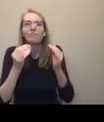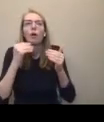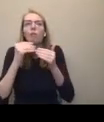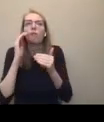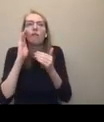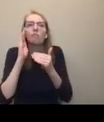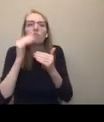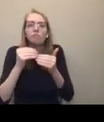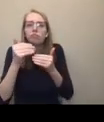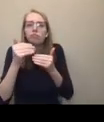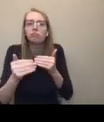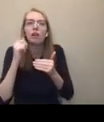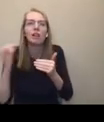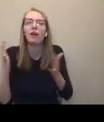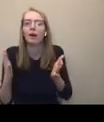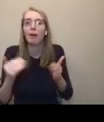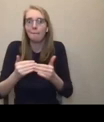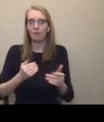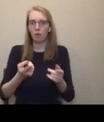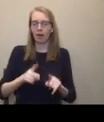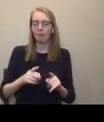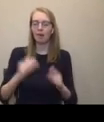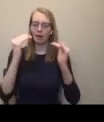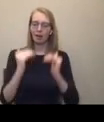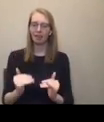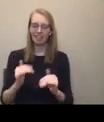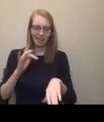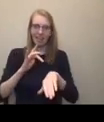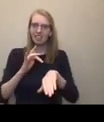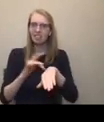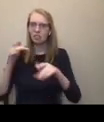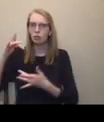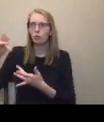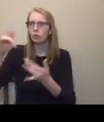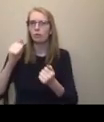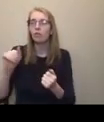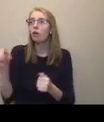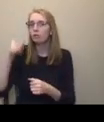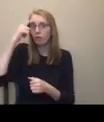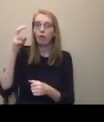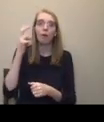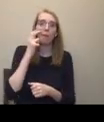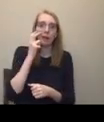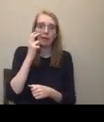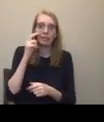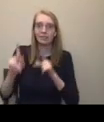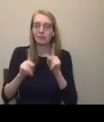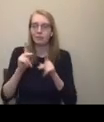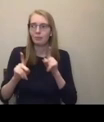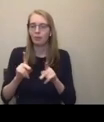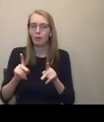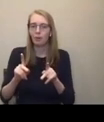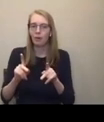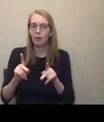And then there's these things called touch tours. And these are also for blind, visually impaired people, a touch tour is literally, I think this might have